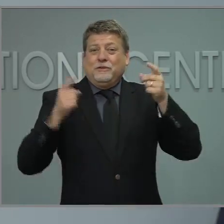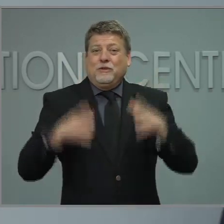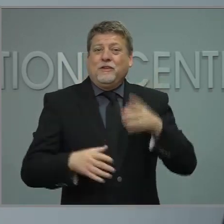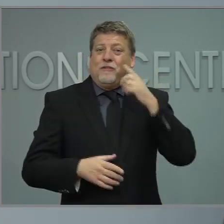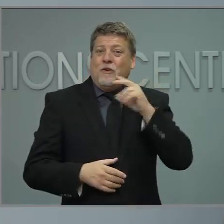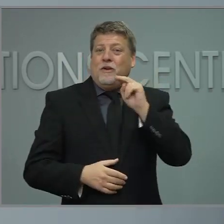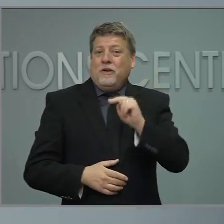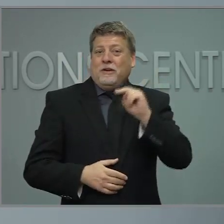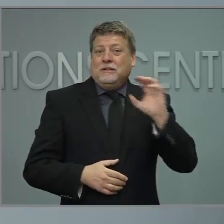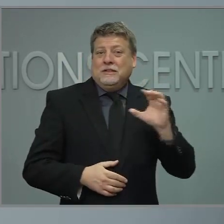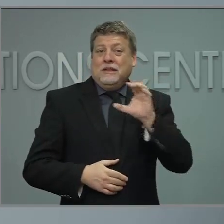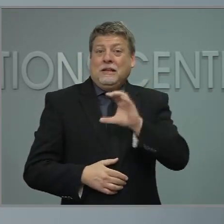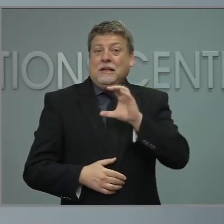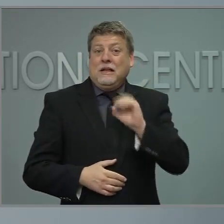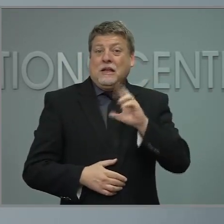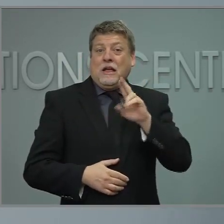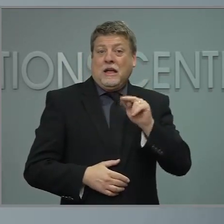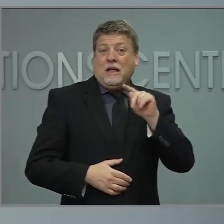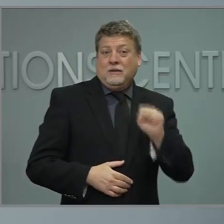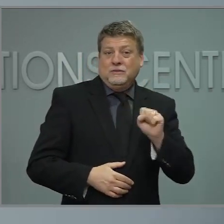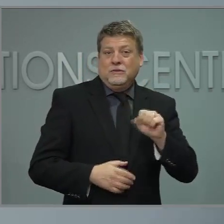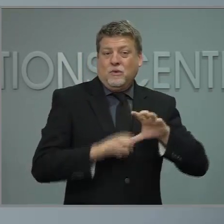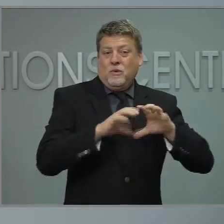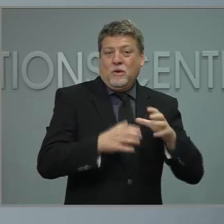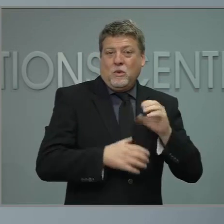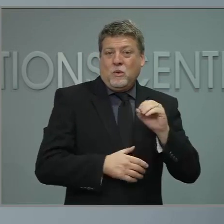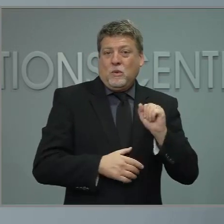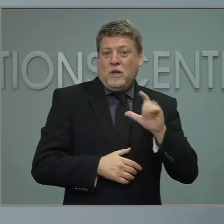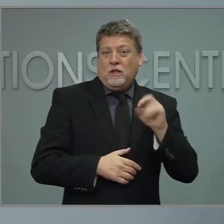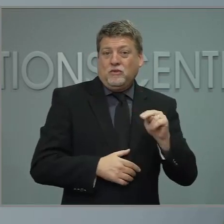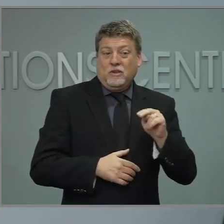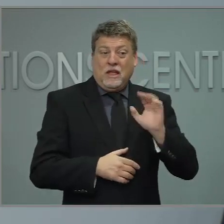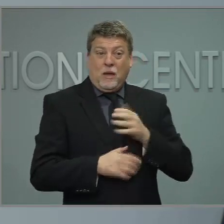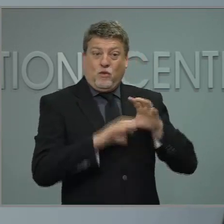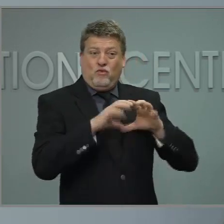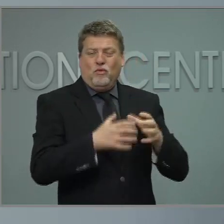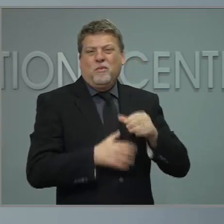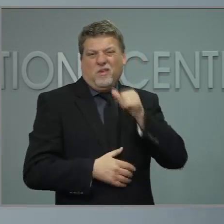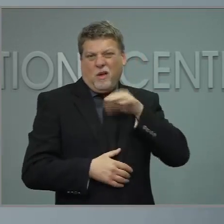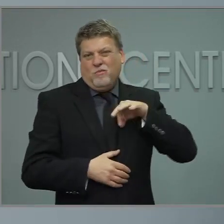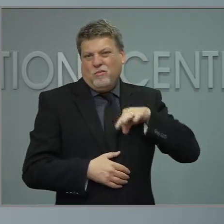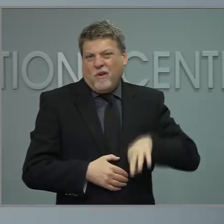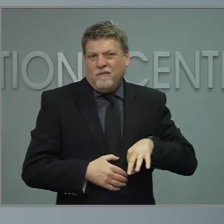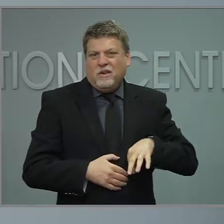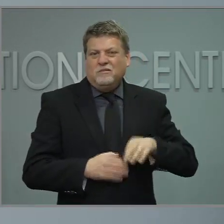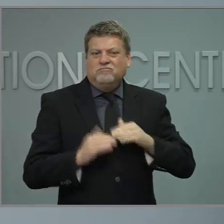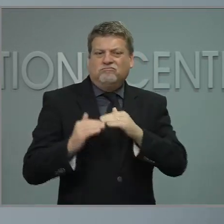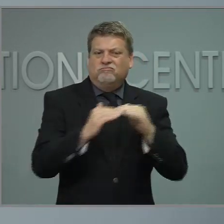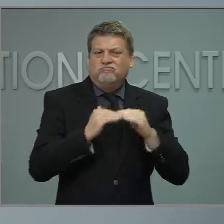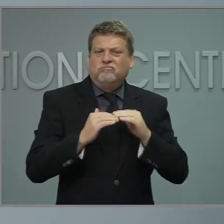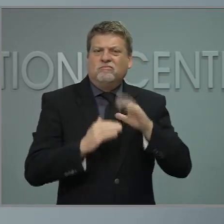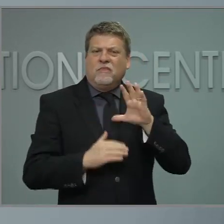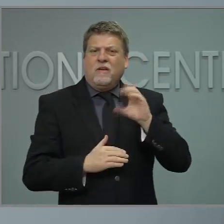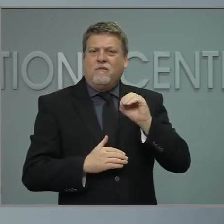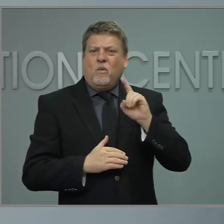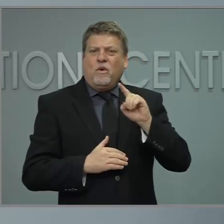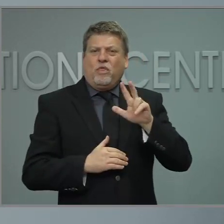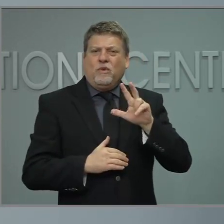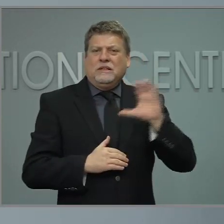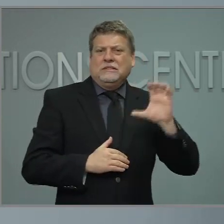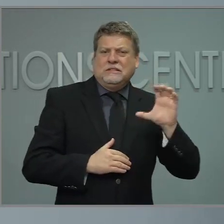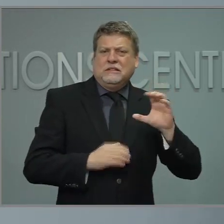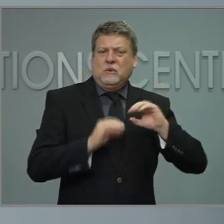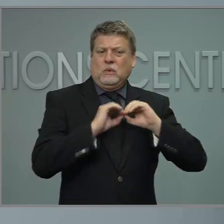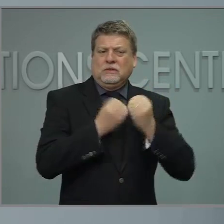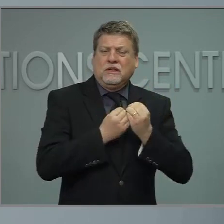Counts Coalition. NC Counts Coalition is a non-partisan, non-profit, 501c3 organization committed